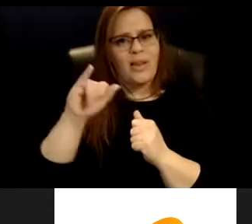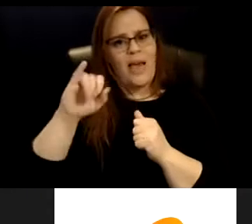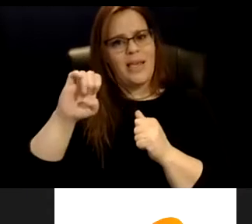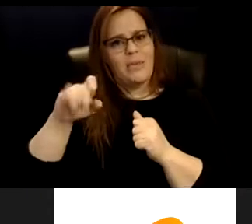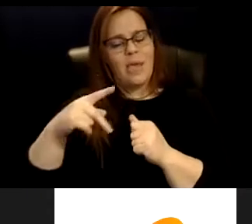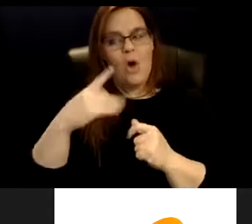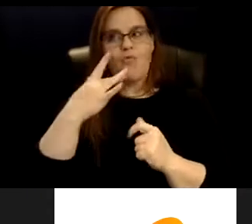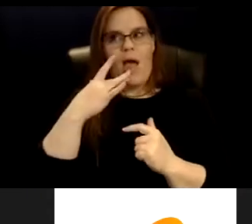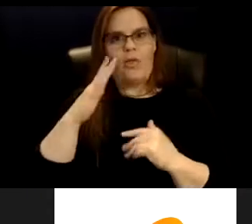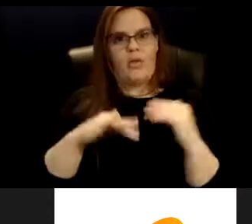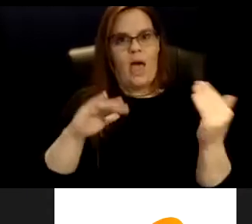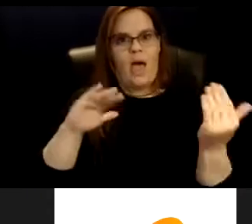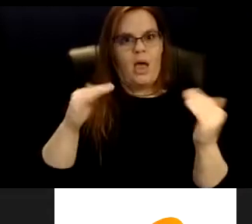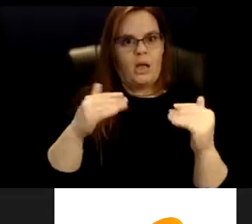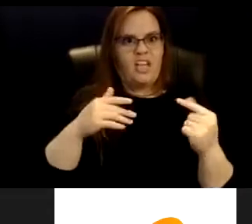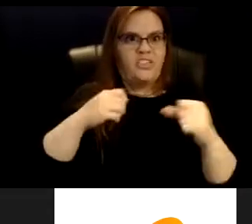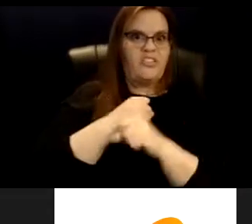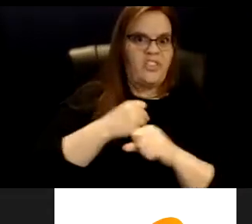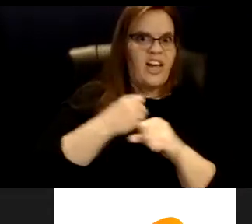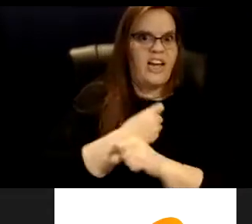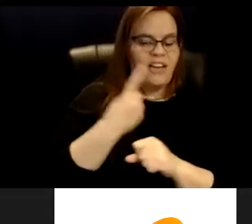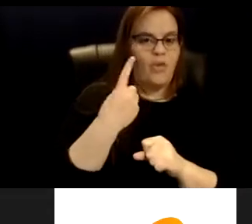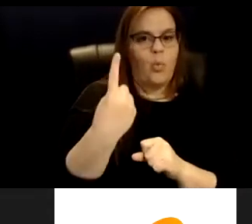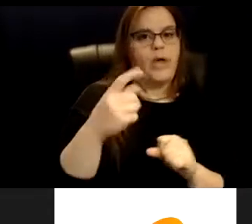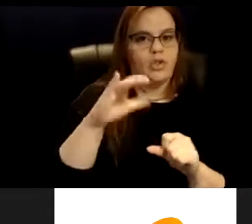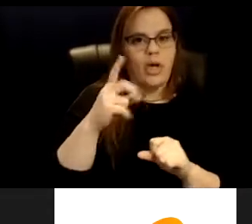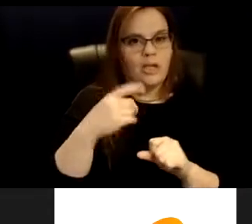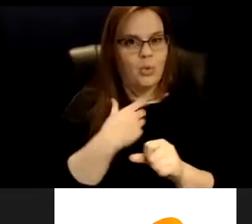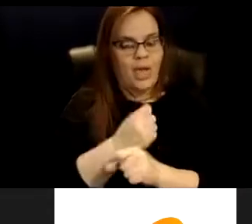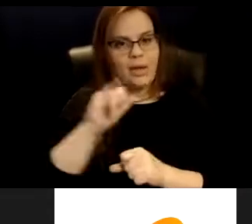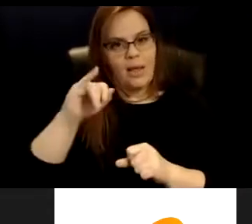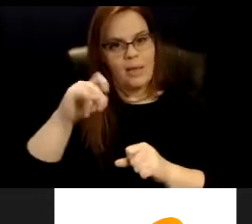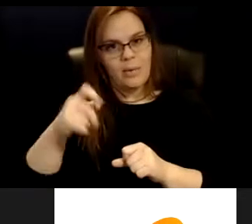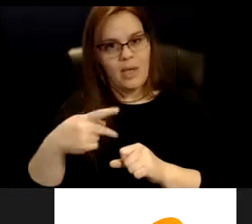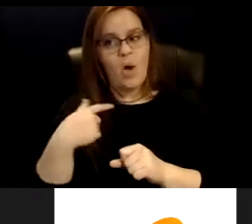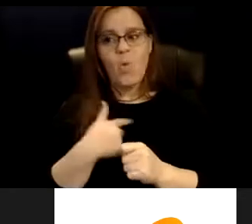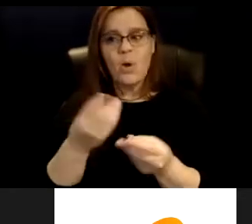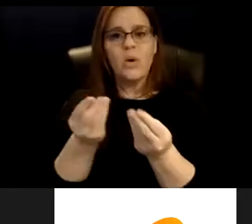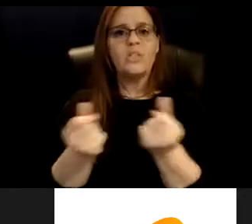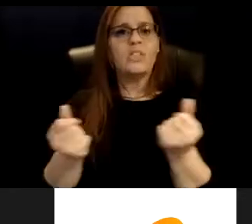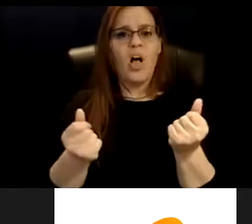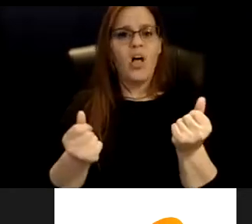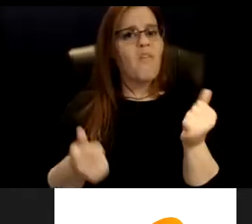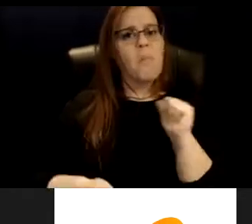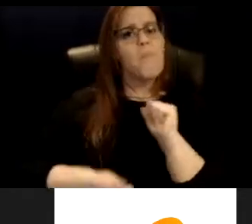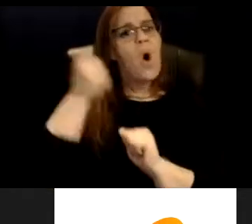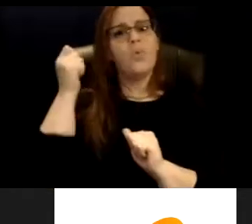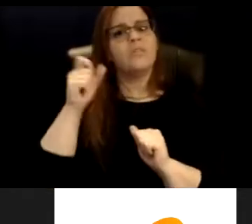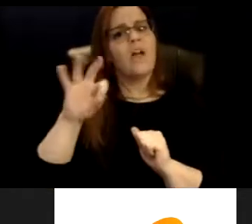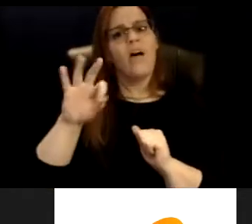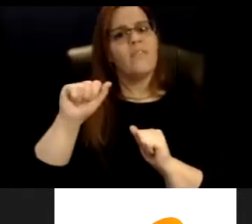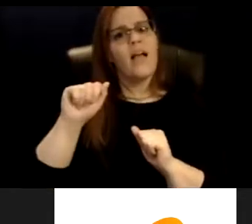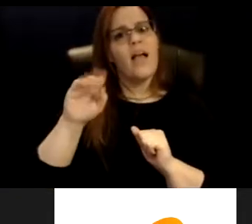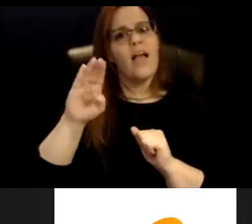then, you know, essentially, we would solve the lion's share of the ableism and